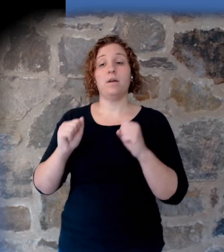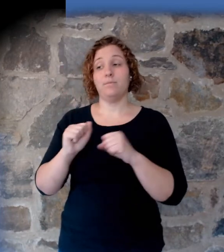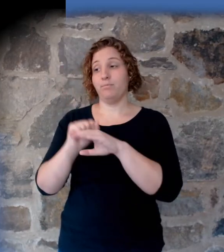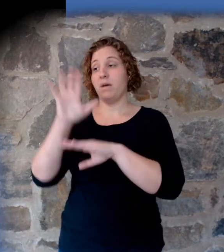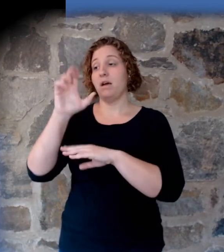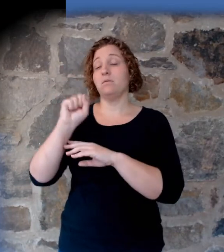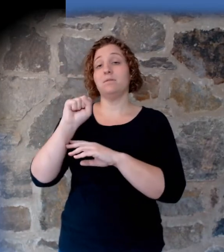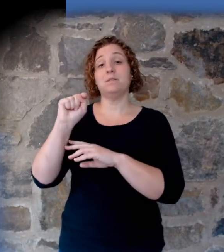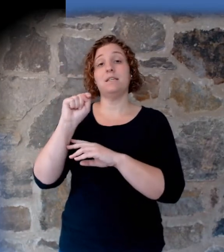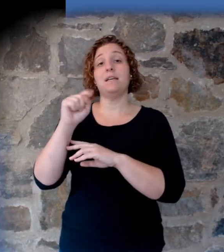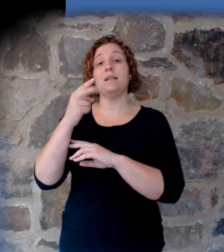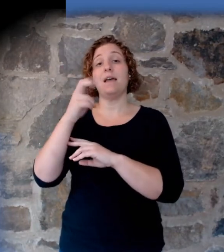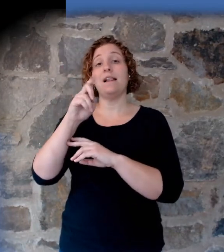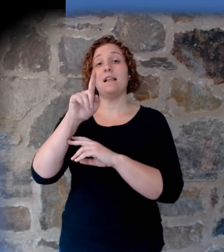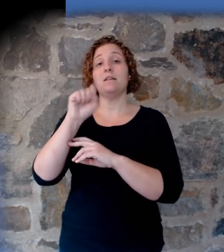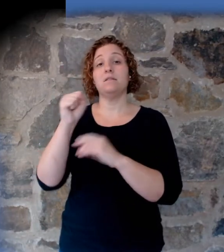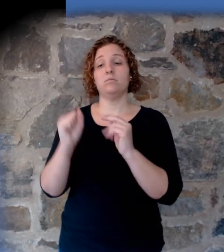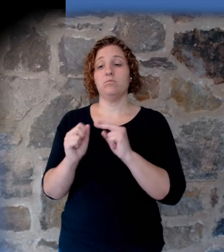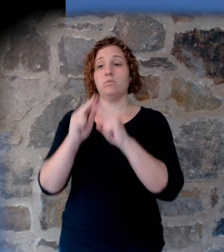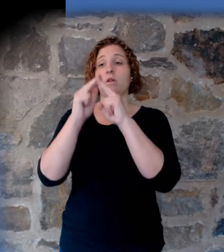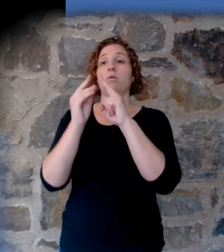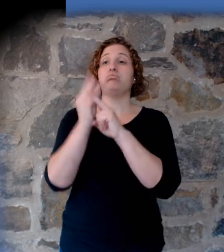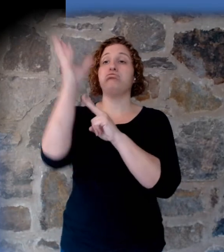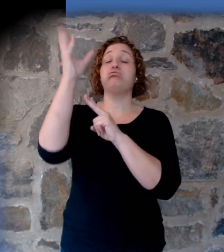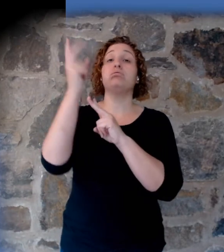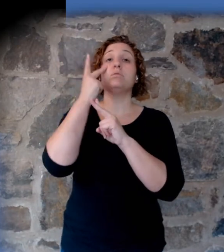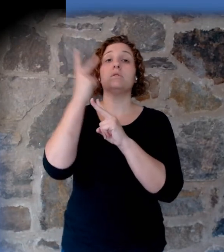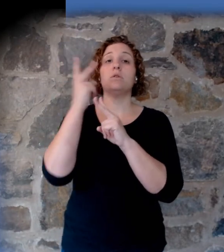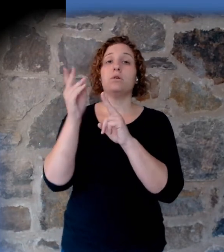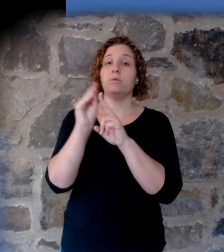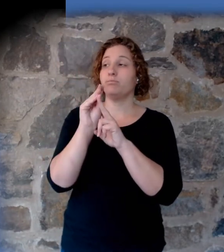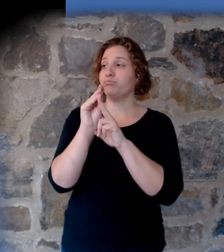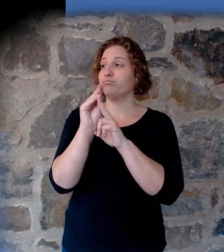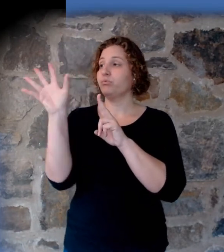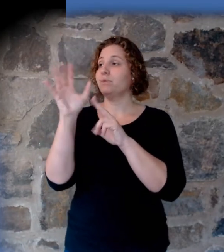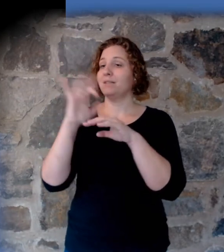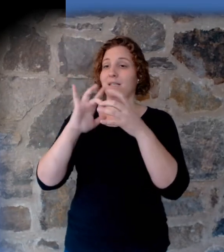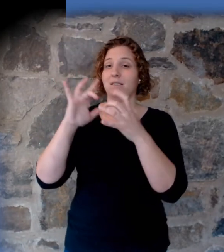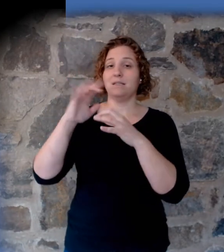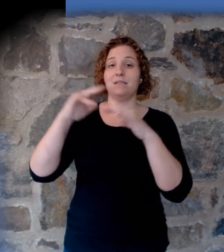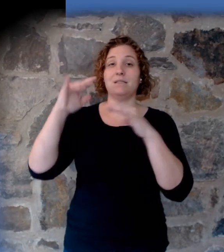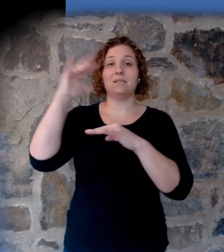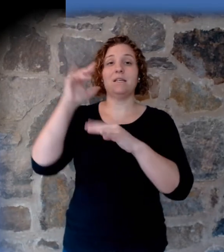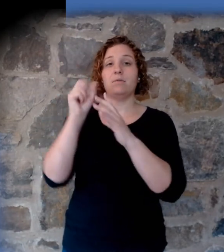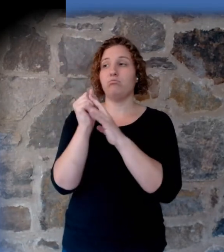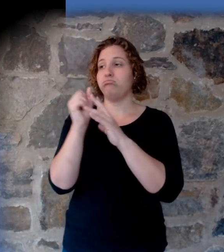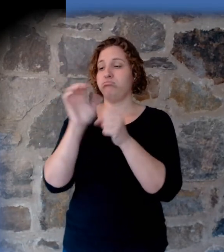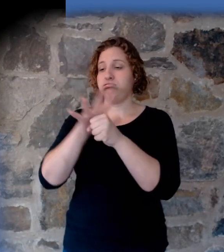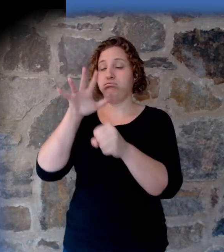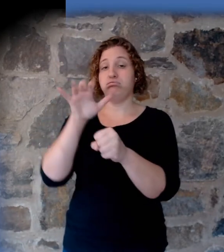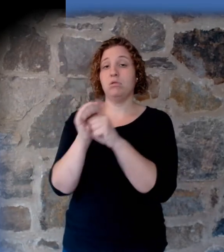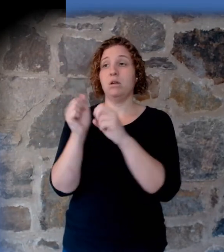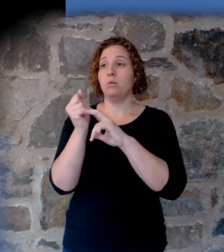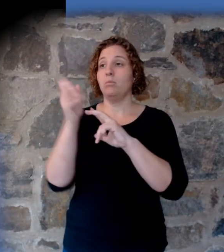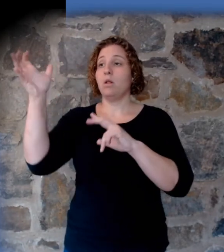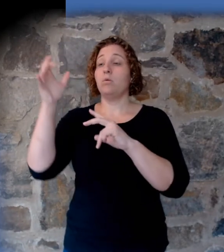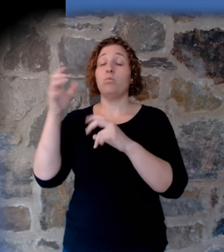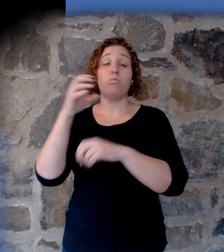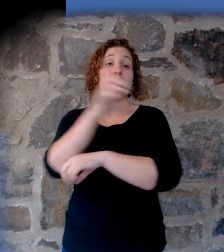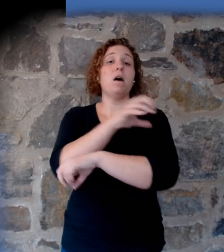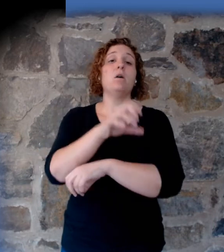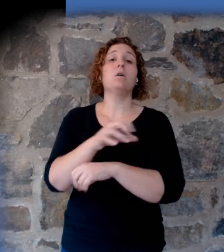initial blast was a horizontally directed steam explosion with the power of 21 megaton